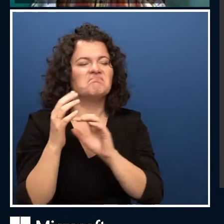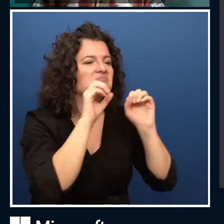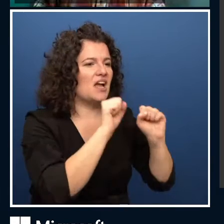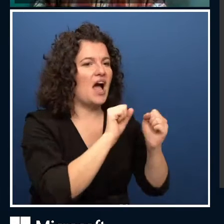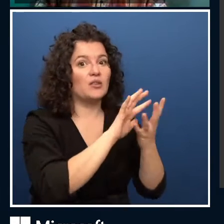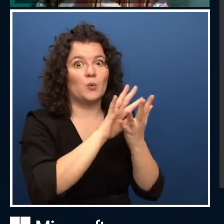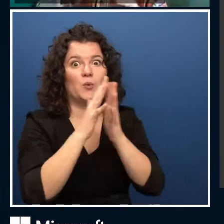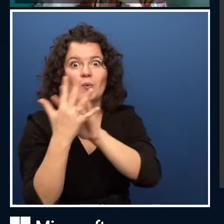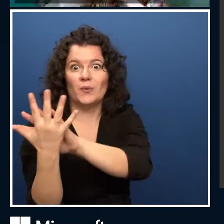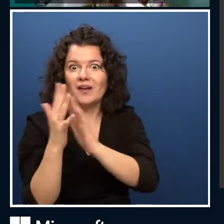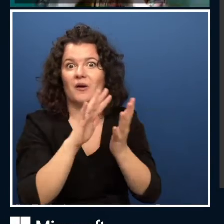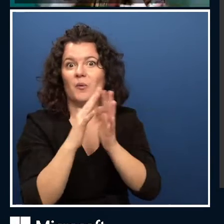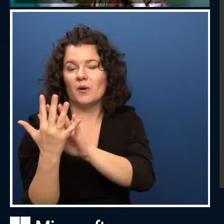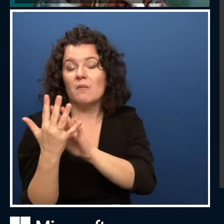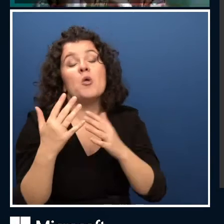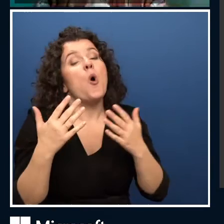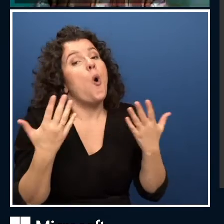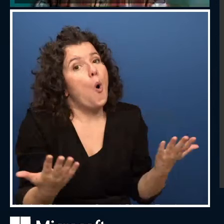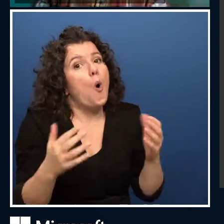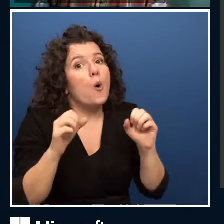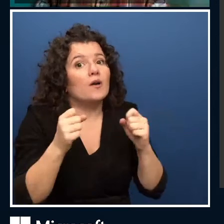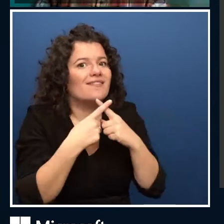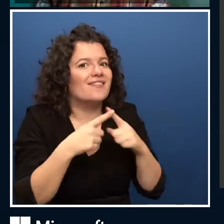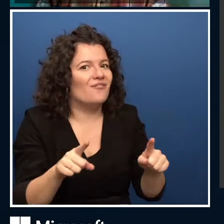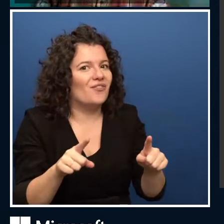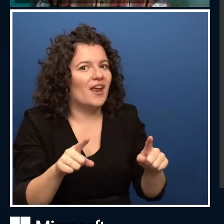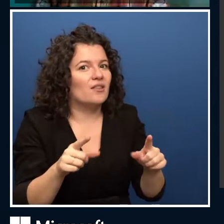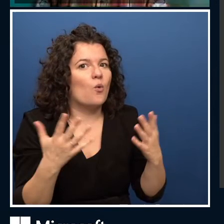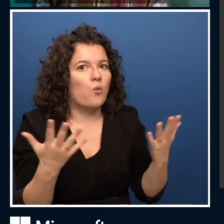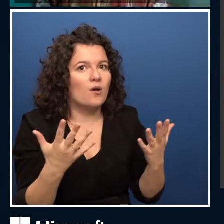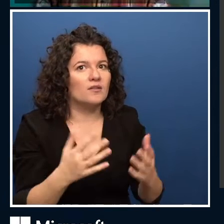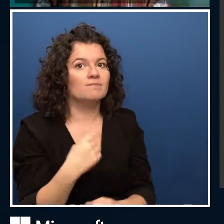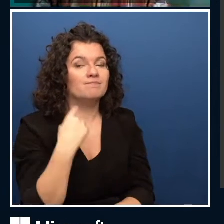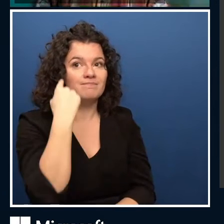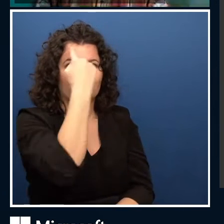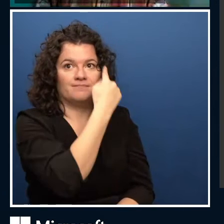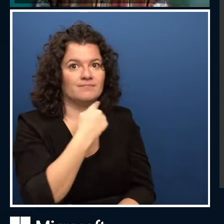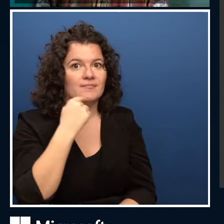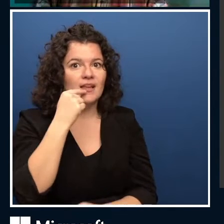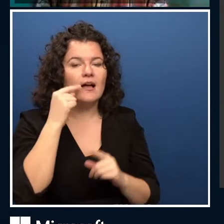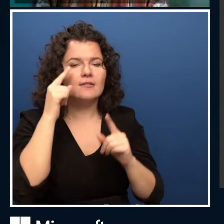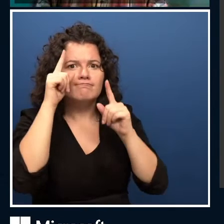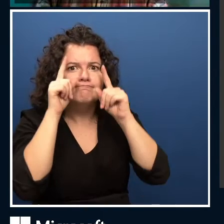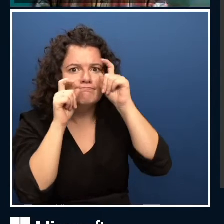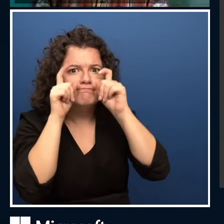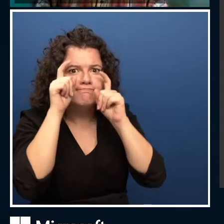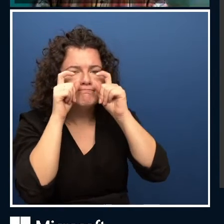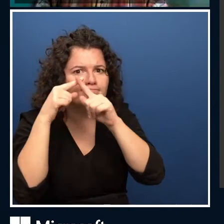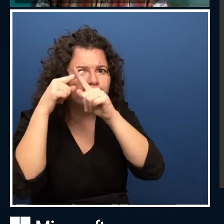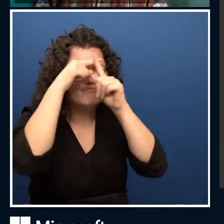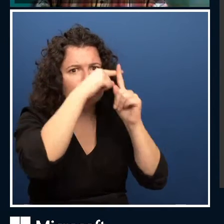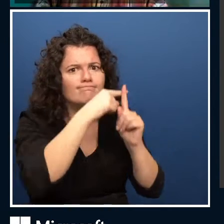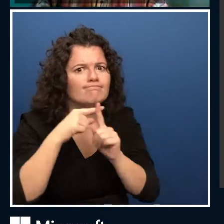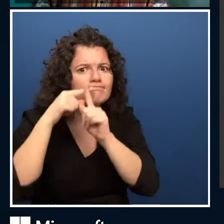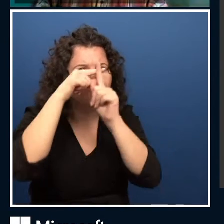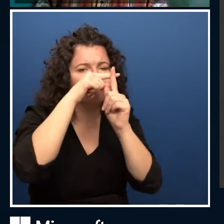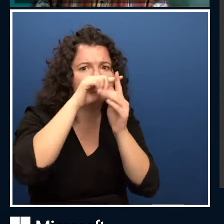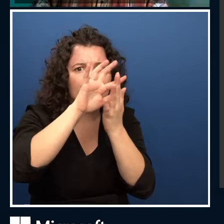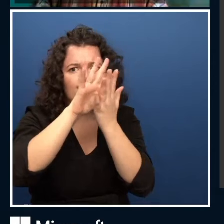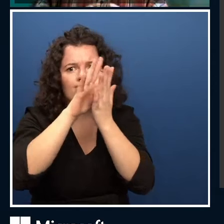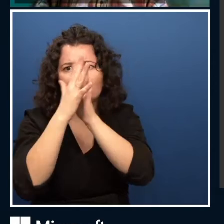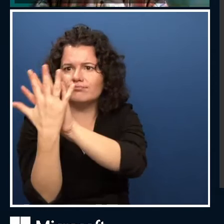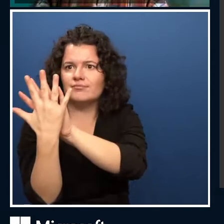facial landmarks, the red dots you've seen in the image previously. And then we can use those landmarks to align images using